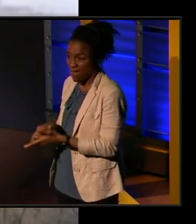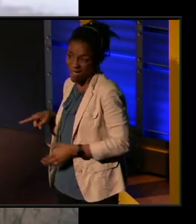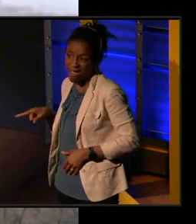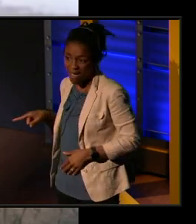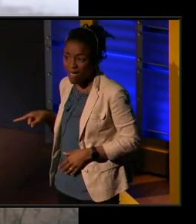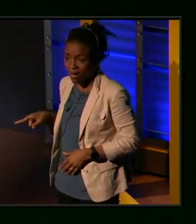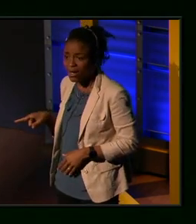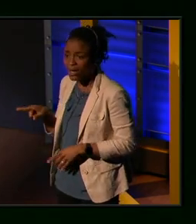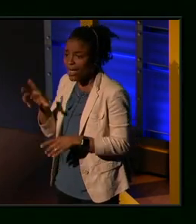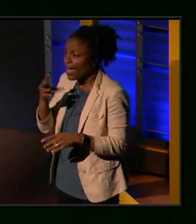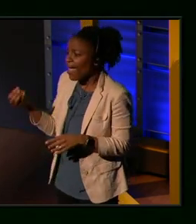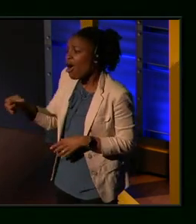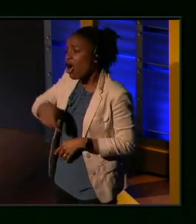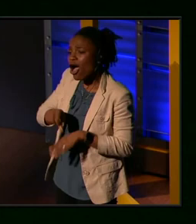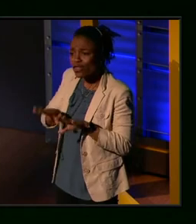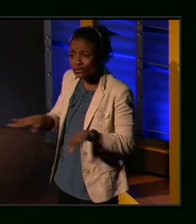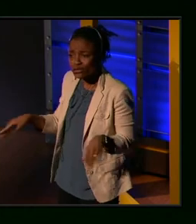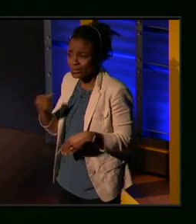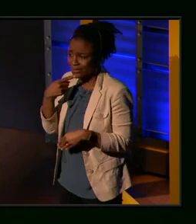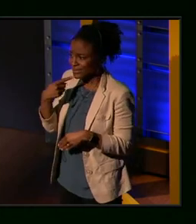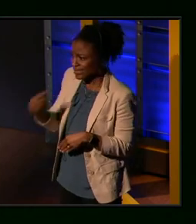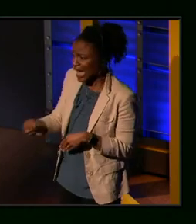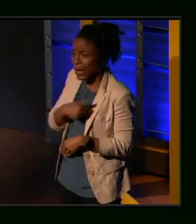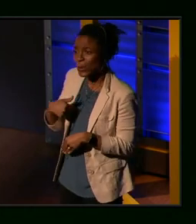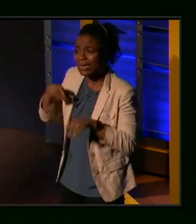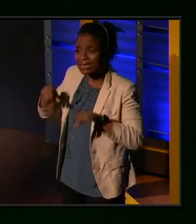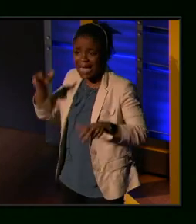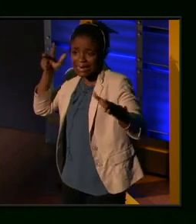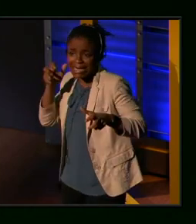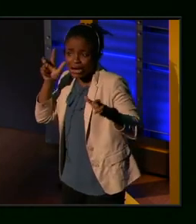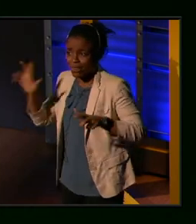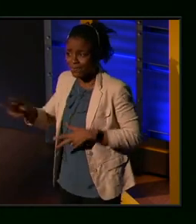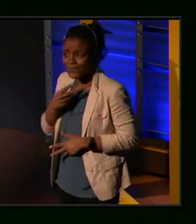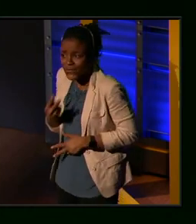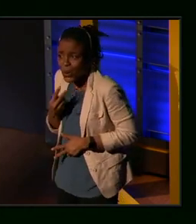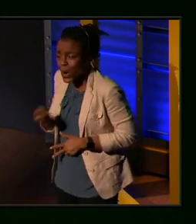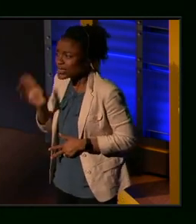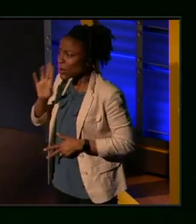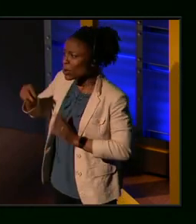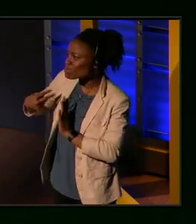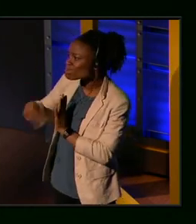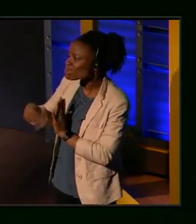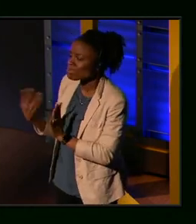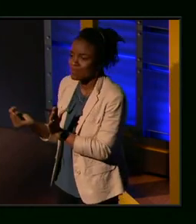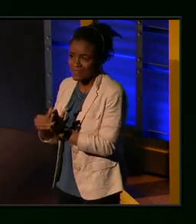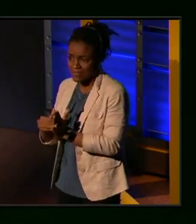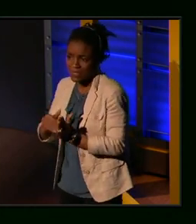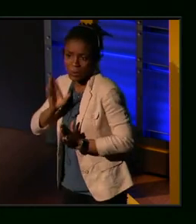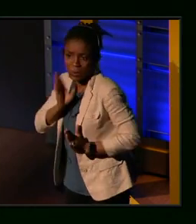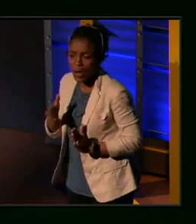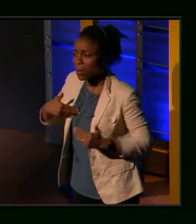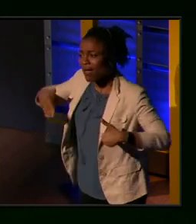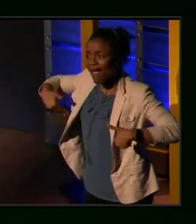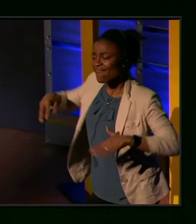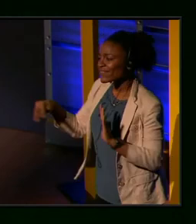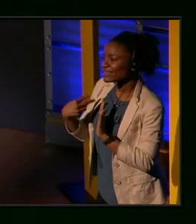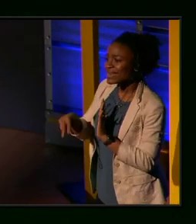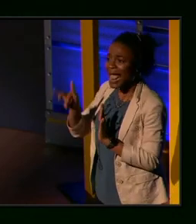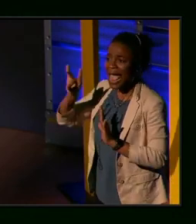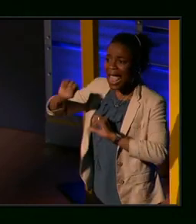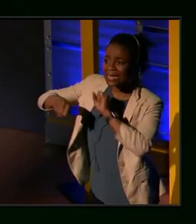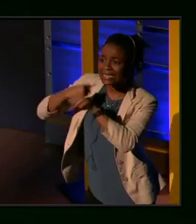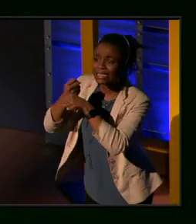and then other children said, we can hear the voices and we're going to dance again. We haven't danced in 80 years.